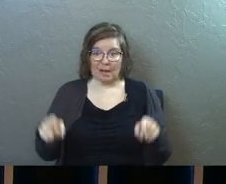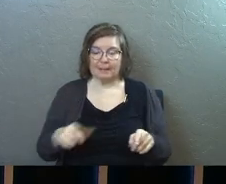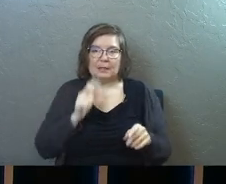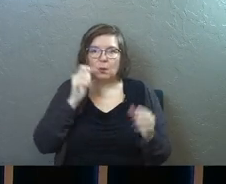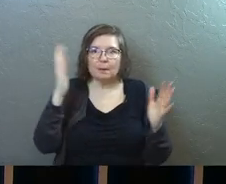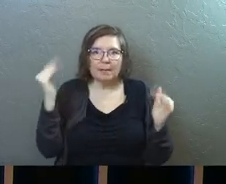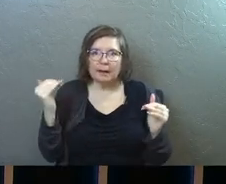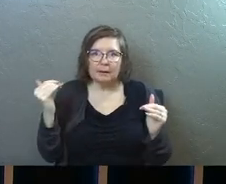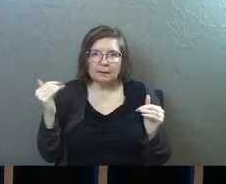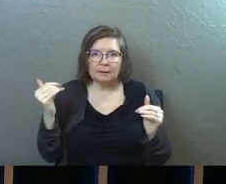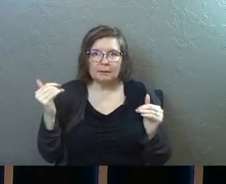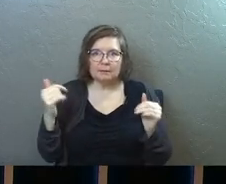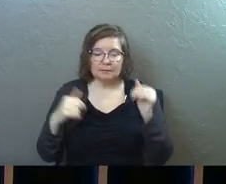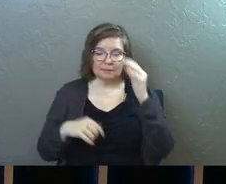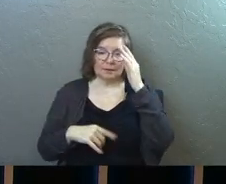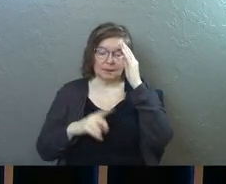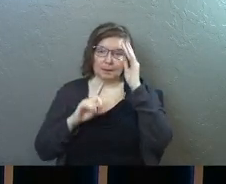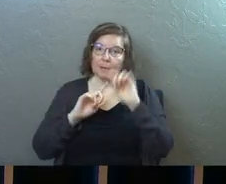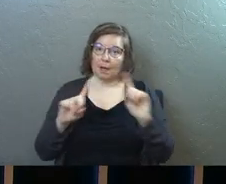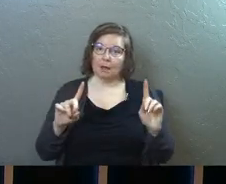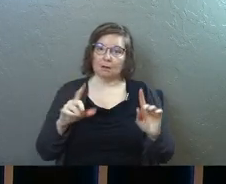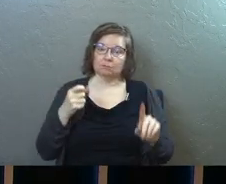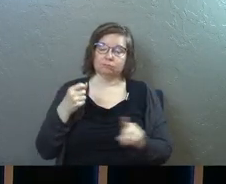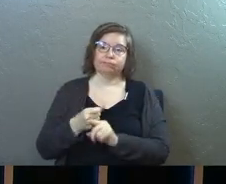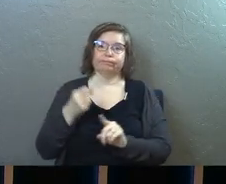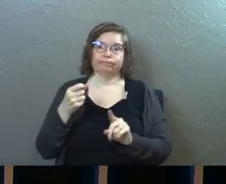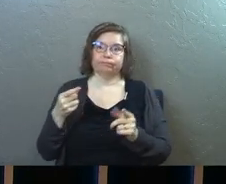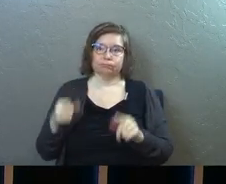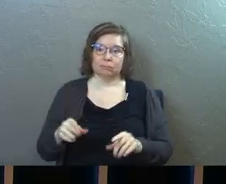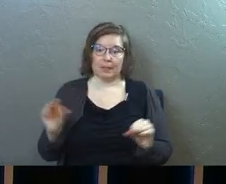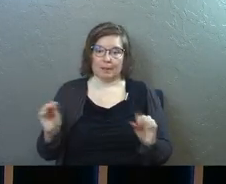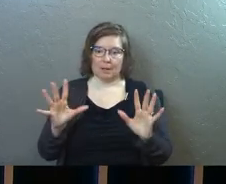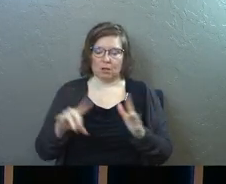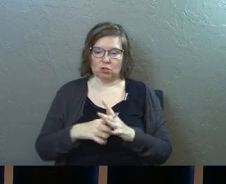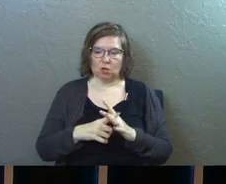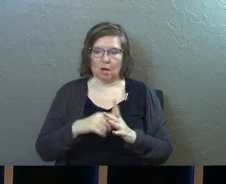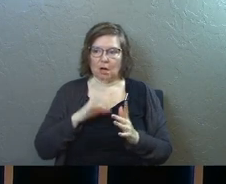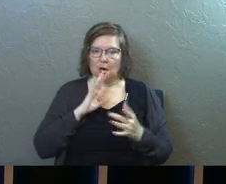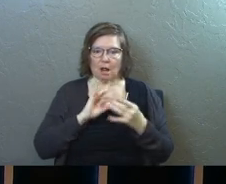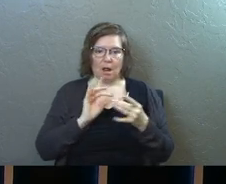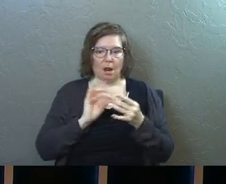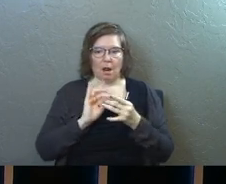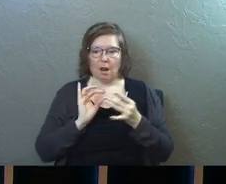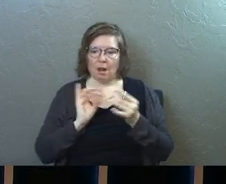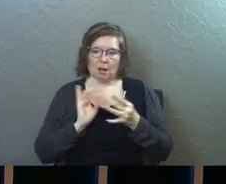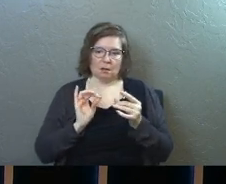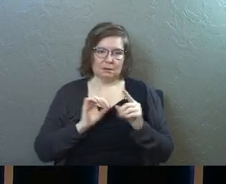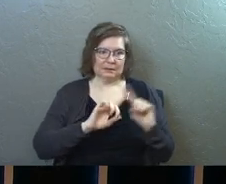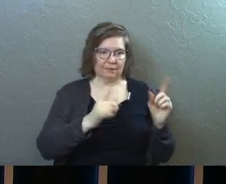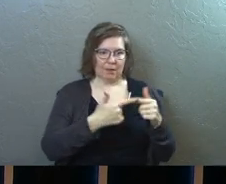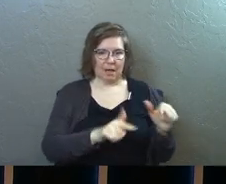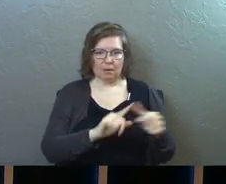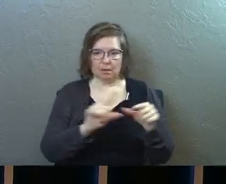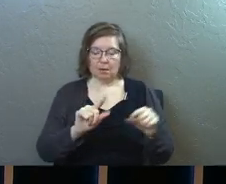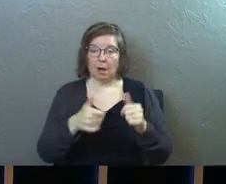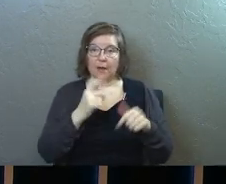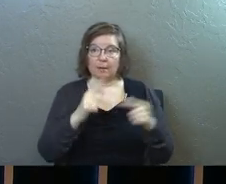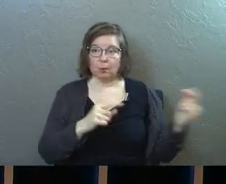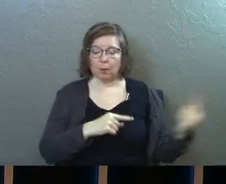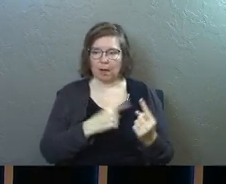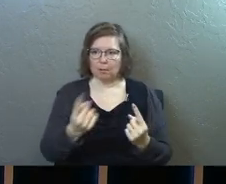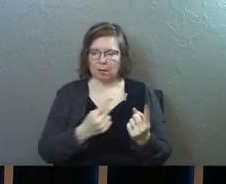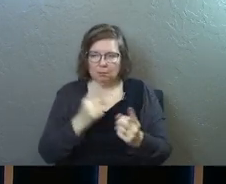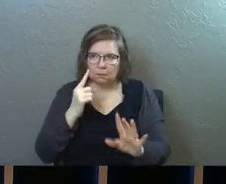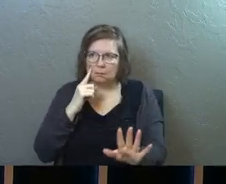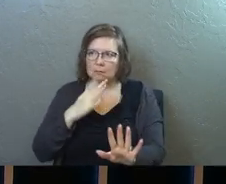to be happening. But it does. And the miracle. And they start to speak all these other languages. And all these people who spoke